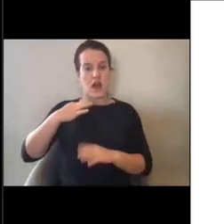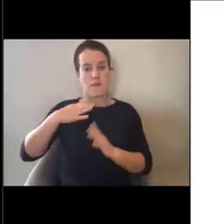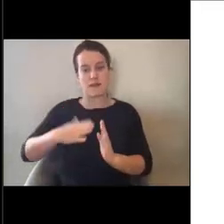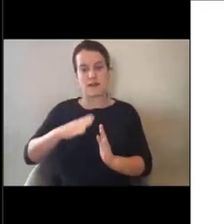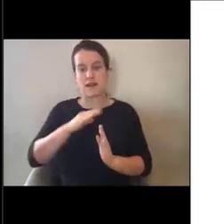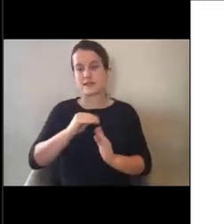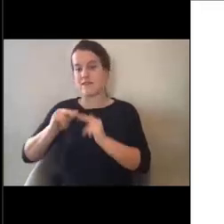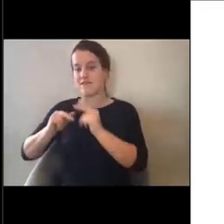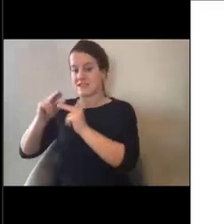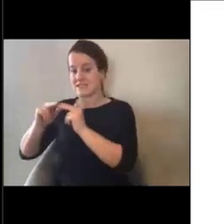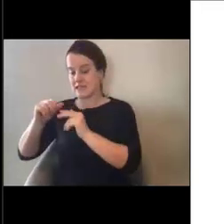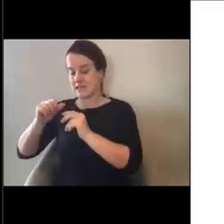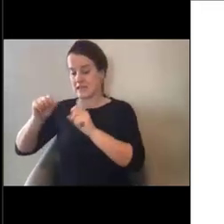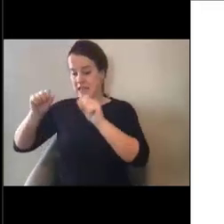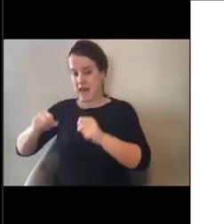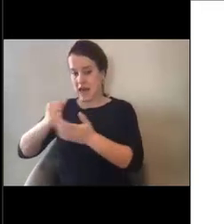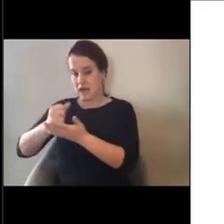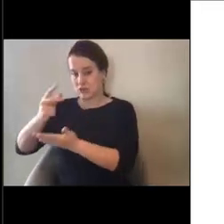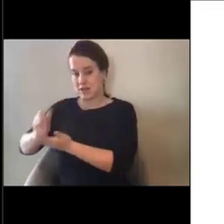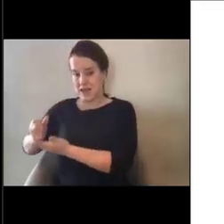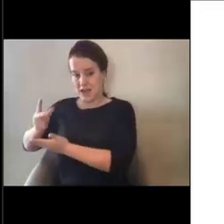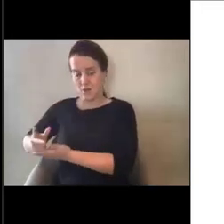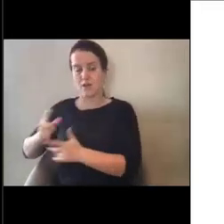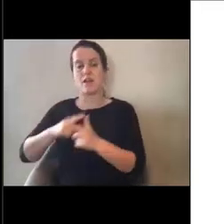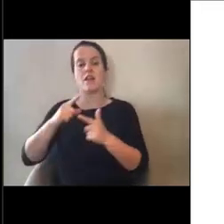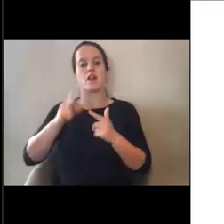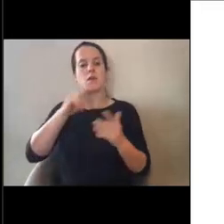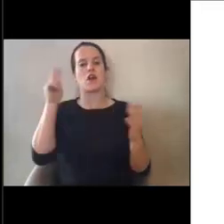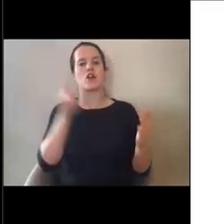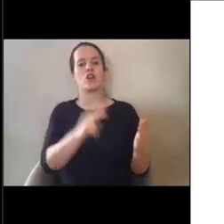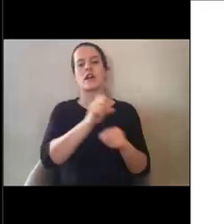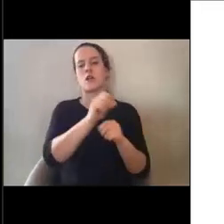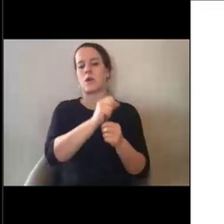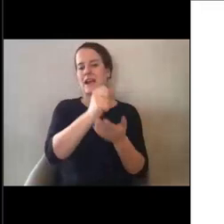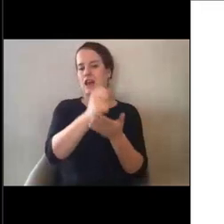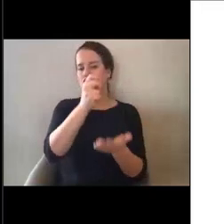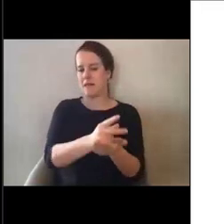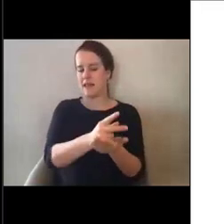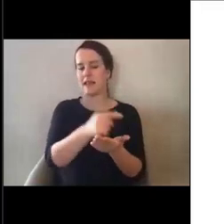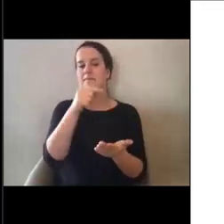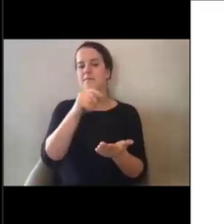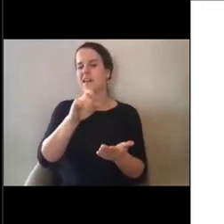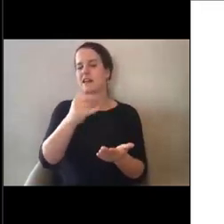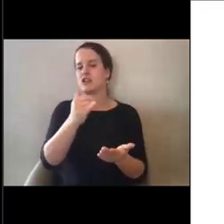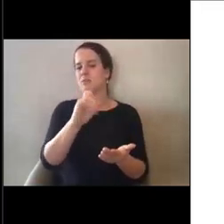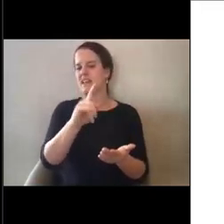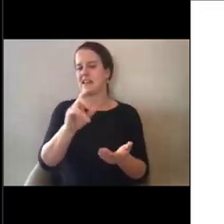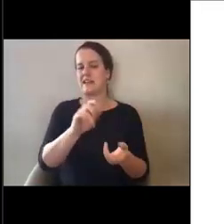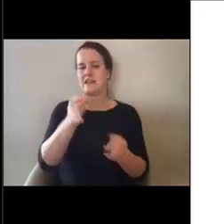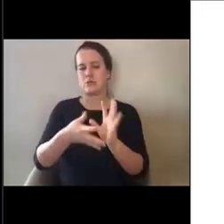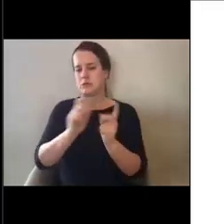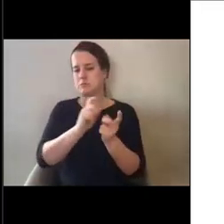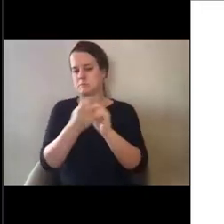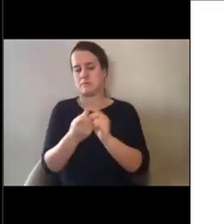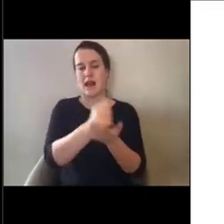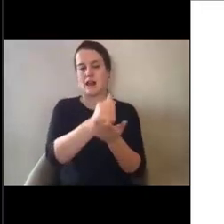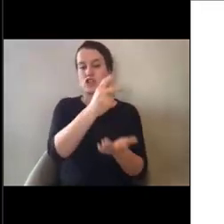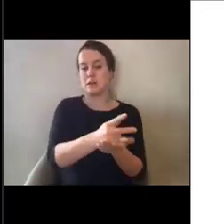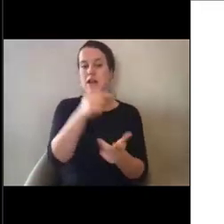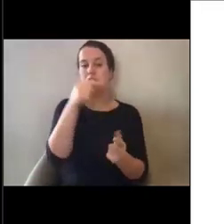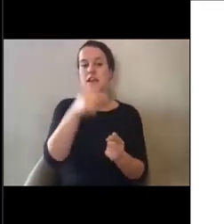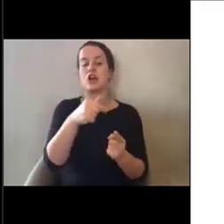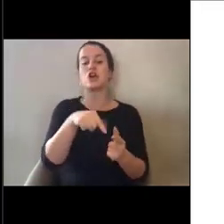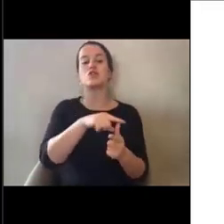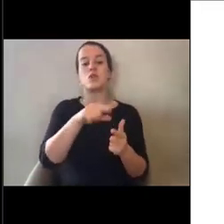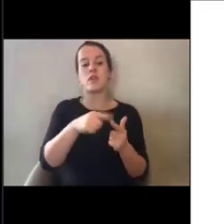eligibility, then we look at the work eligibility. And really, what the work eligibility comes down to is making sure that there is a nexus between